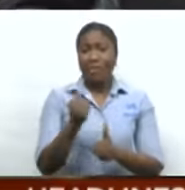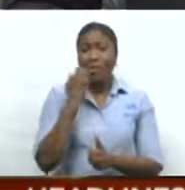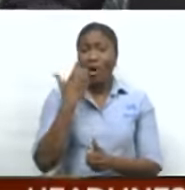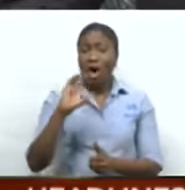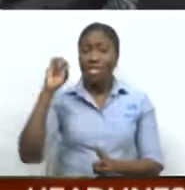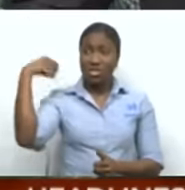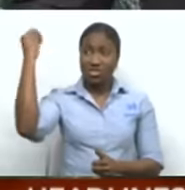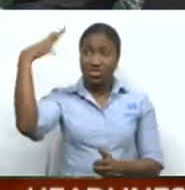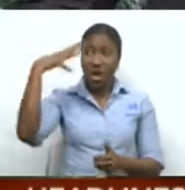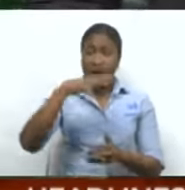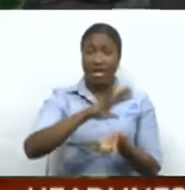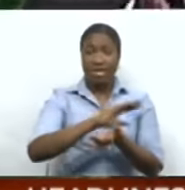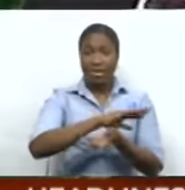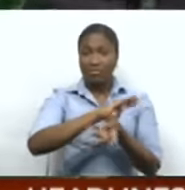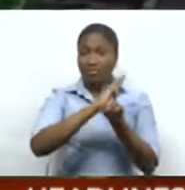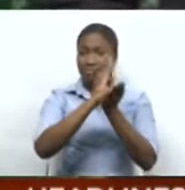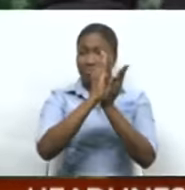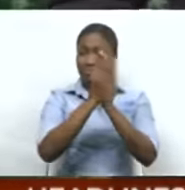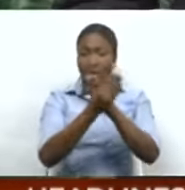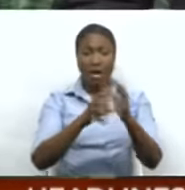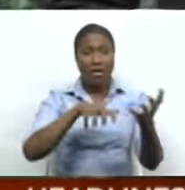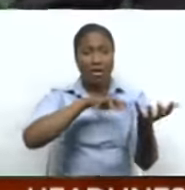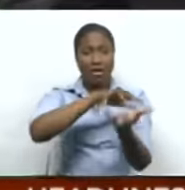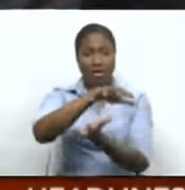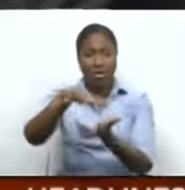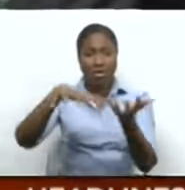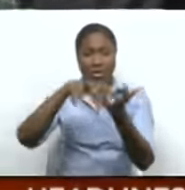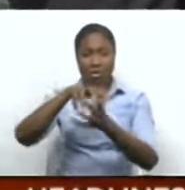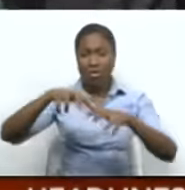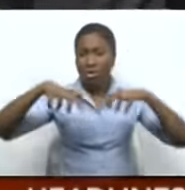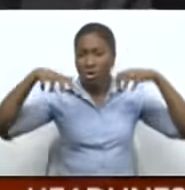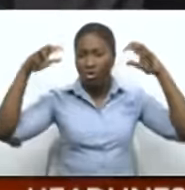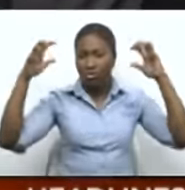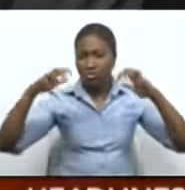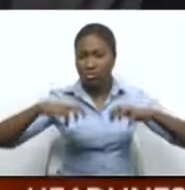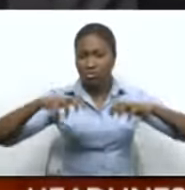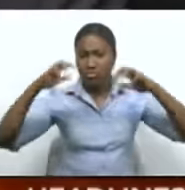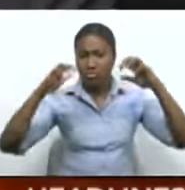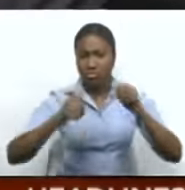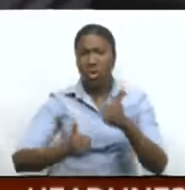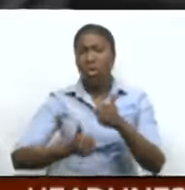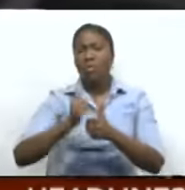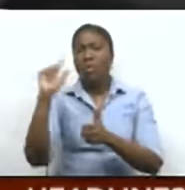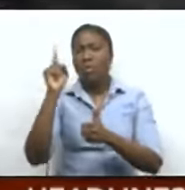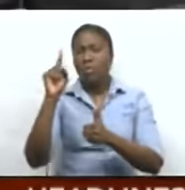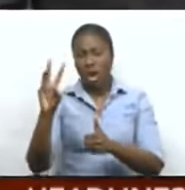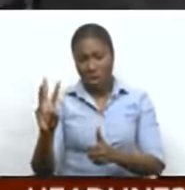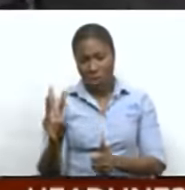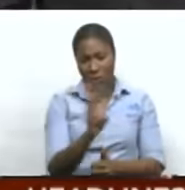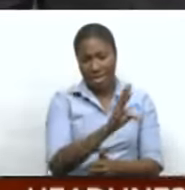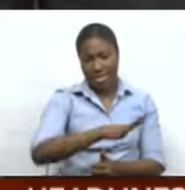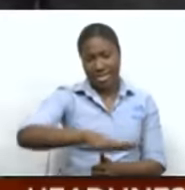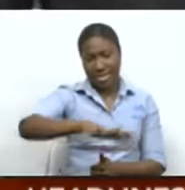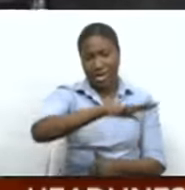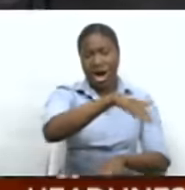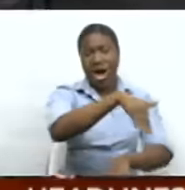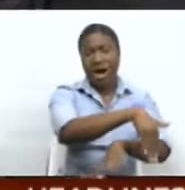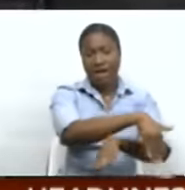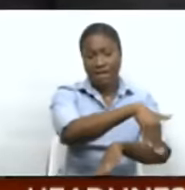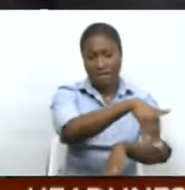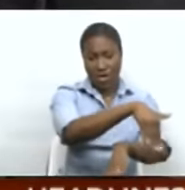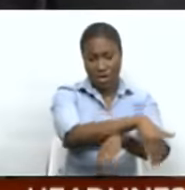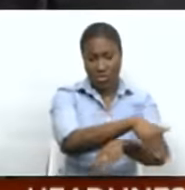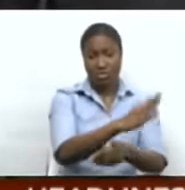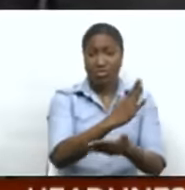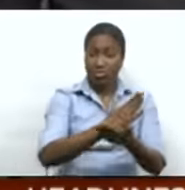sunny skies turn partly cloudy with isolated showers developing really along western coastal areas during the afternoon, with even